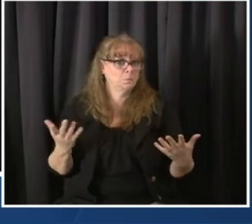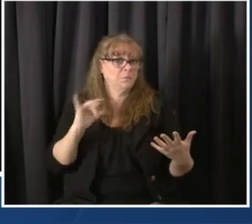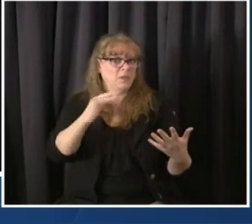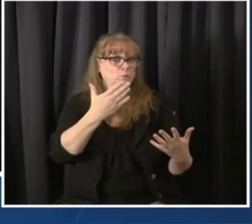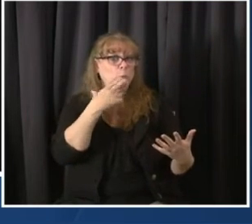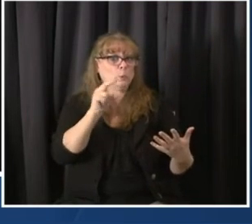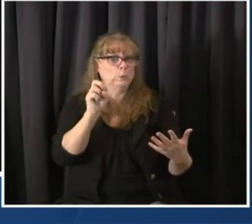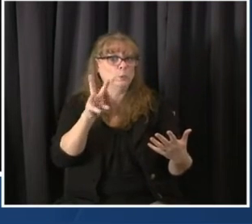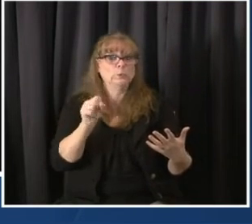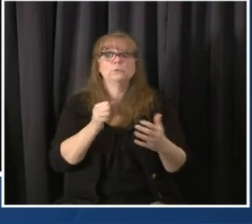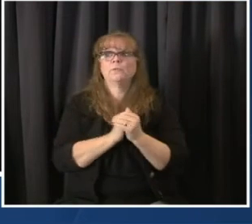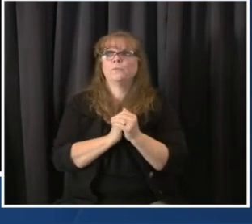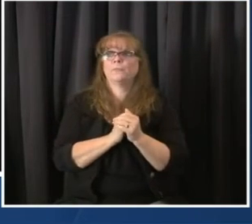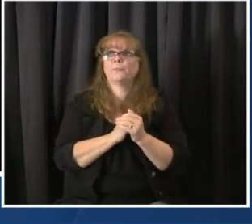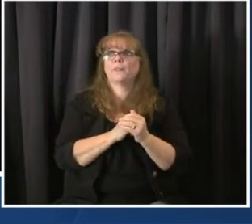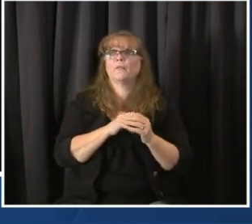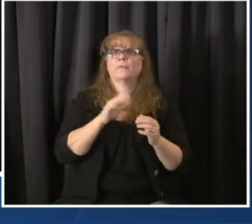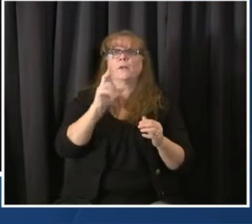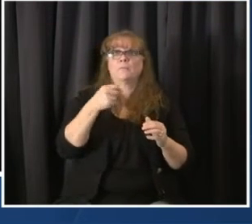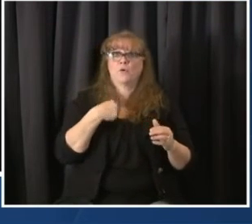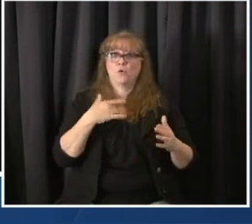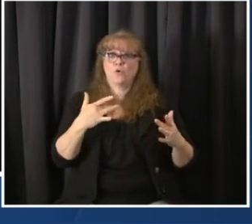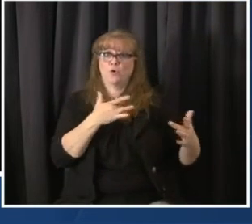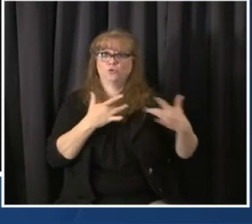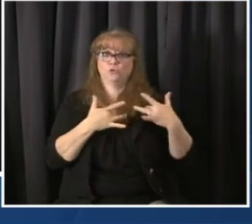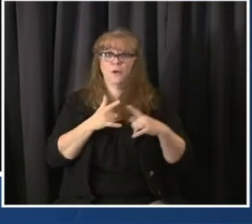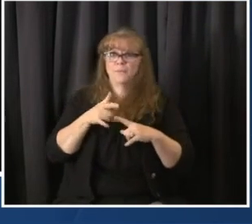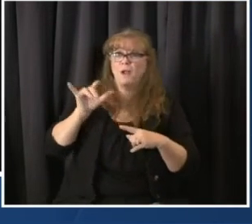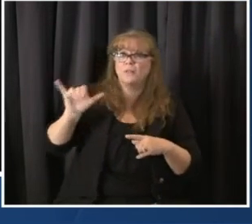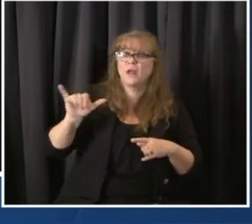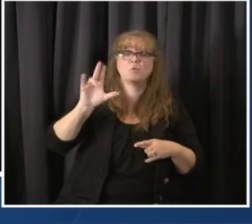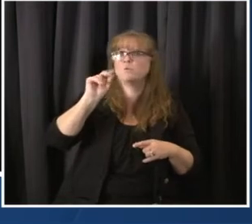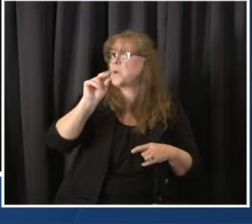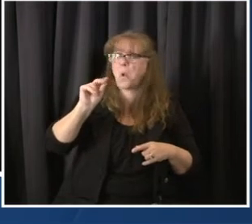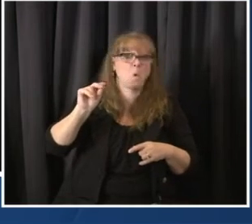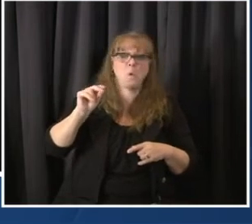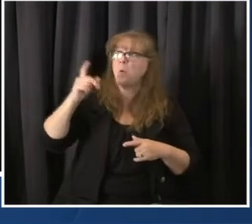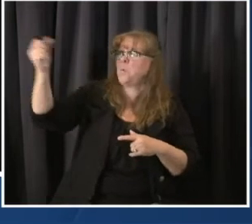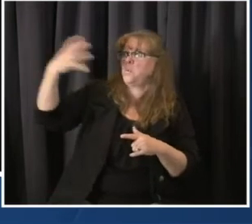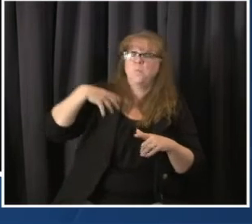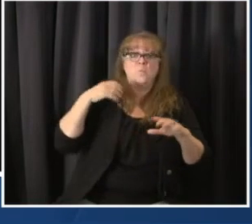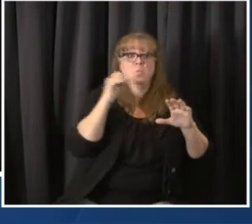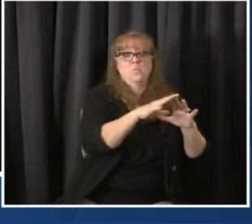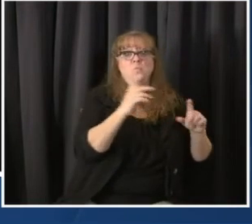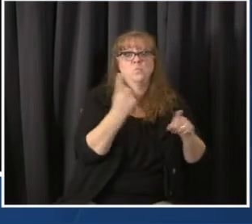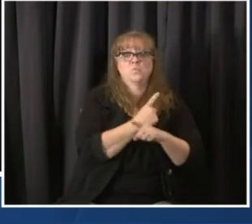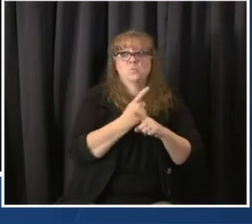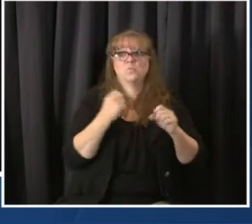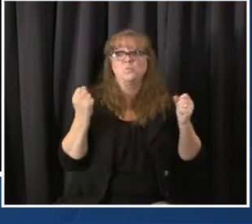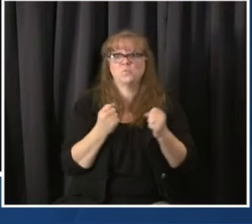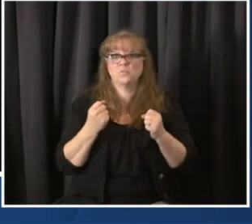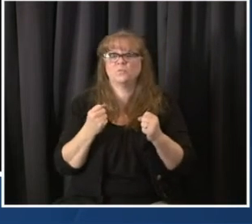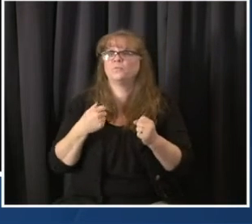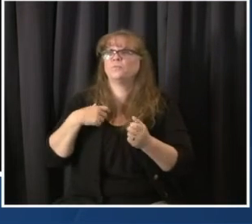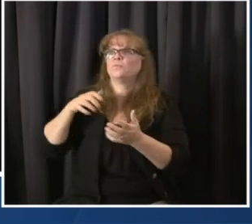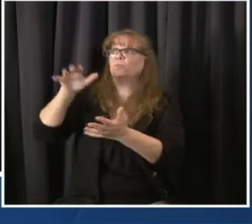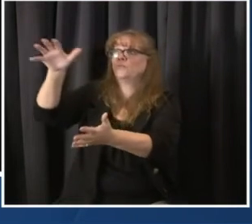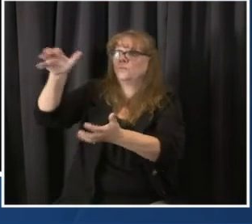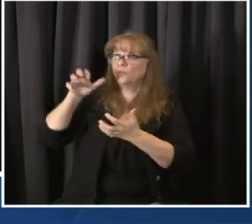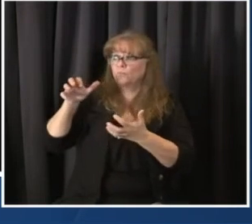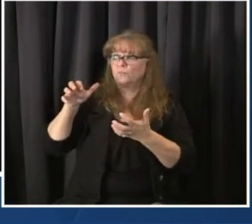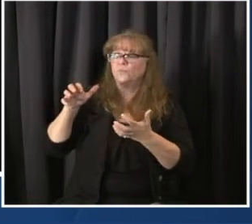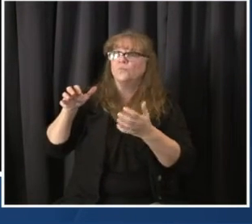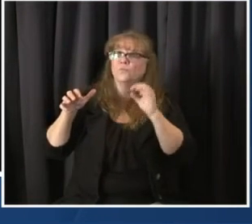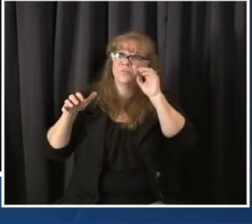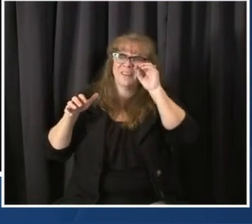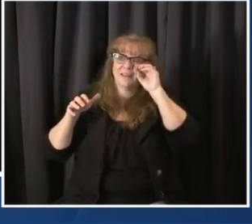We simply allocate the vaccines in a way where we use Pfizer in places that we can use it. So if it's an area